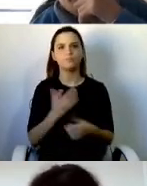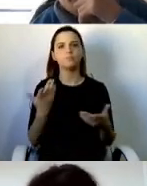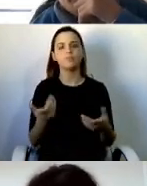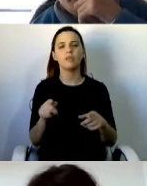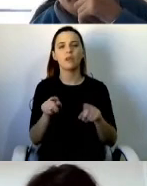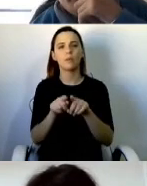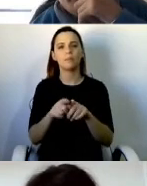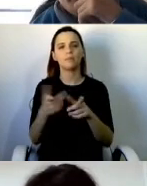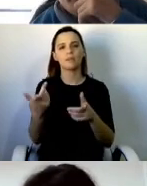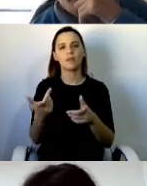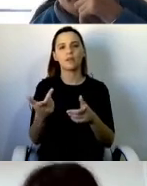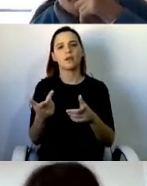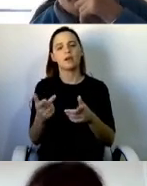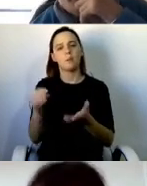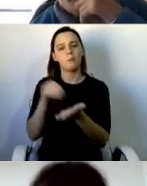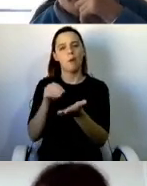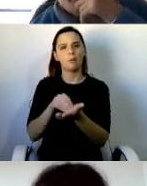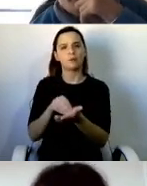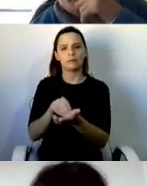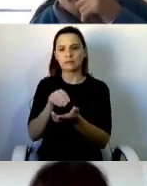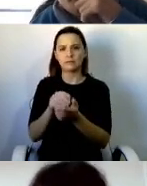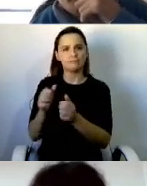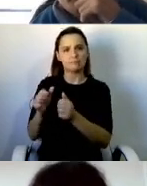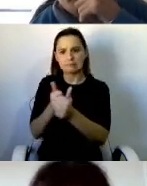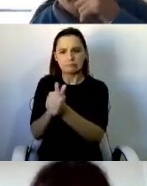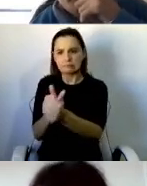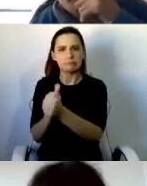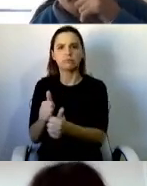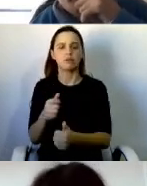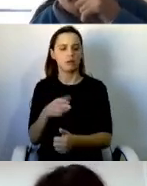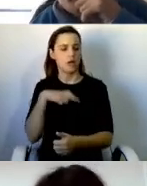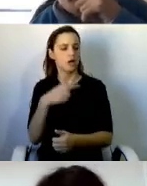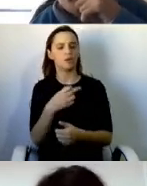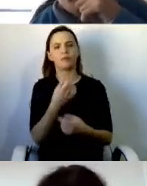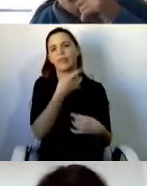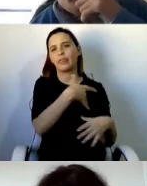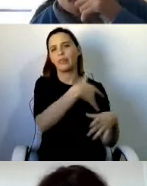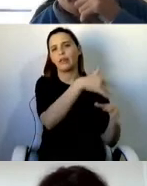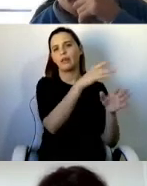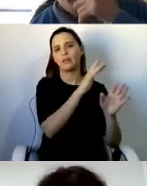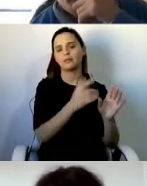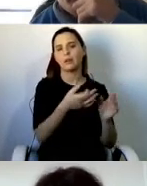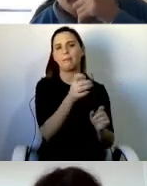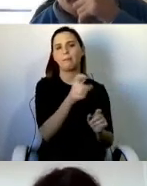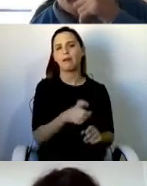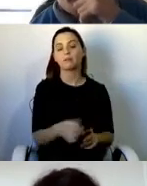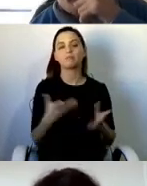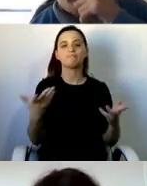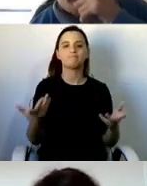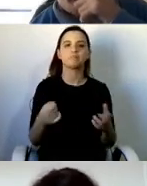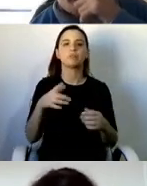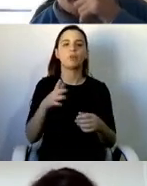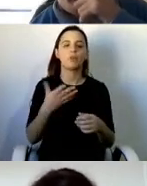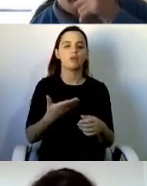refuses to stay silent about the injustices made by wealthy politicians on ordinary people.